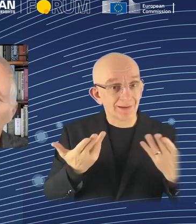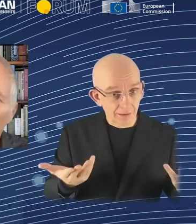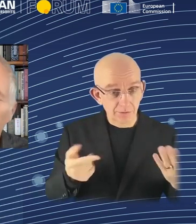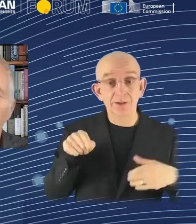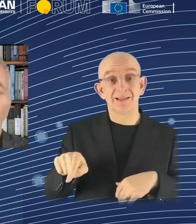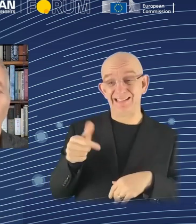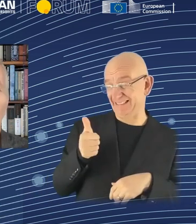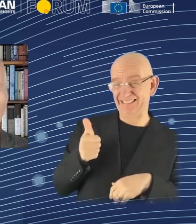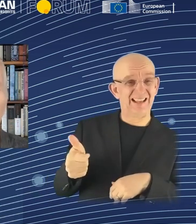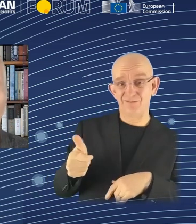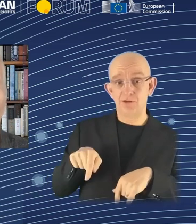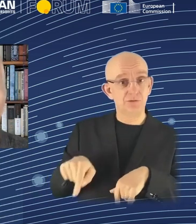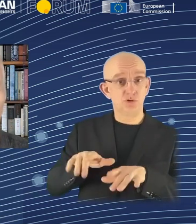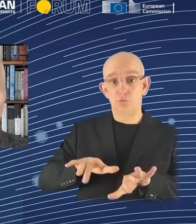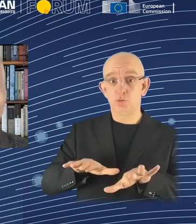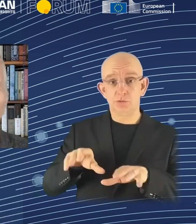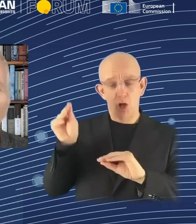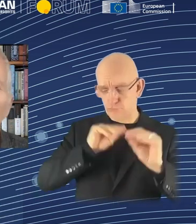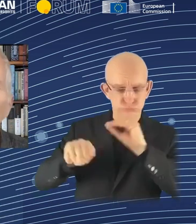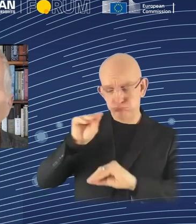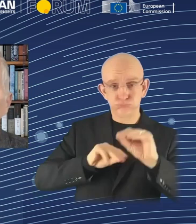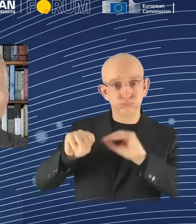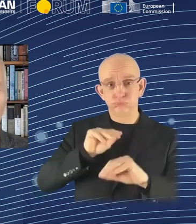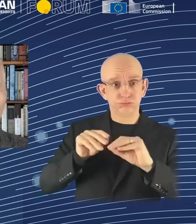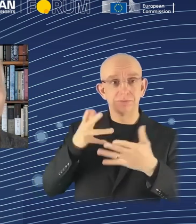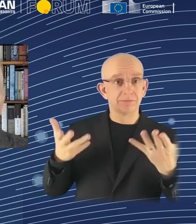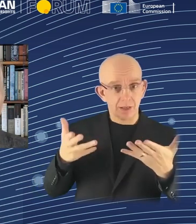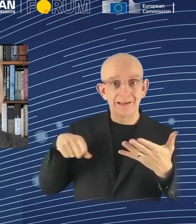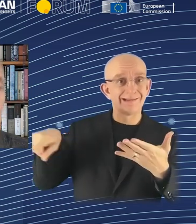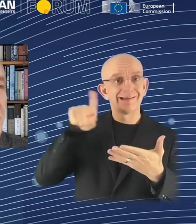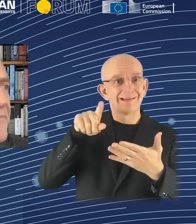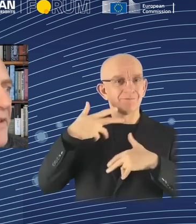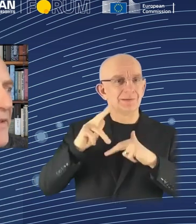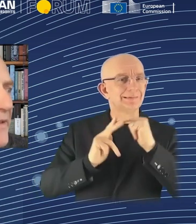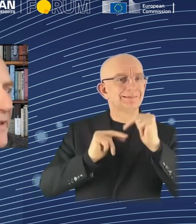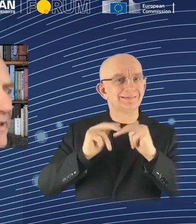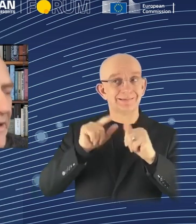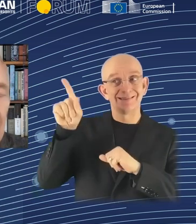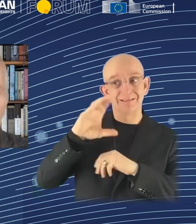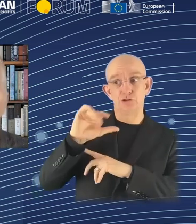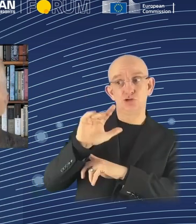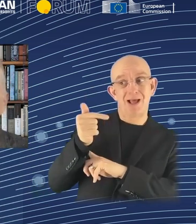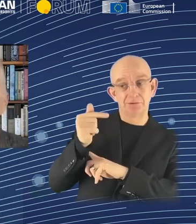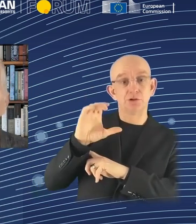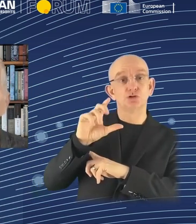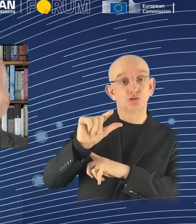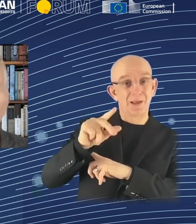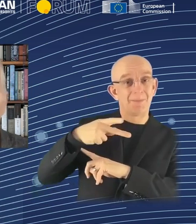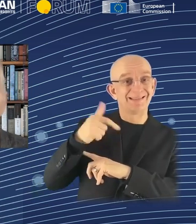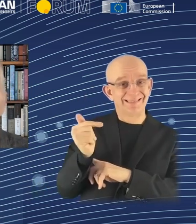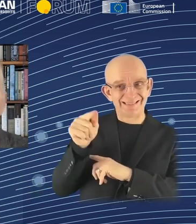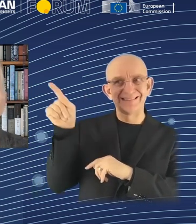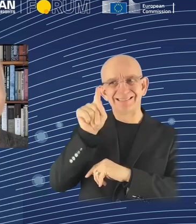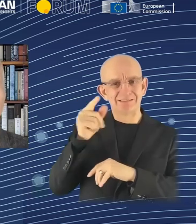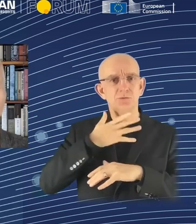by the developers of ChatGPT to try to protect against a particular kind of behavior. Now,